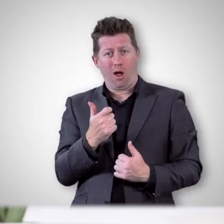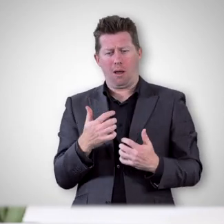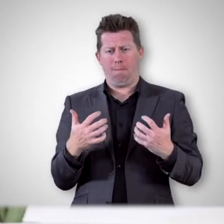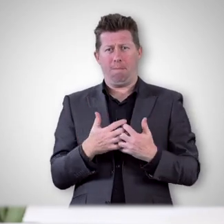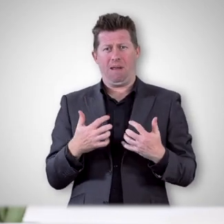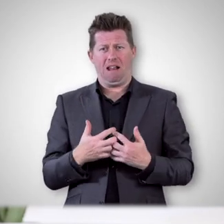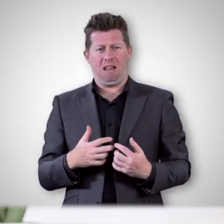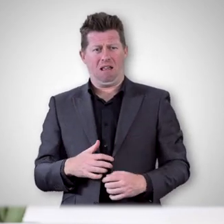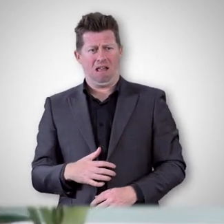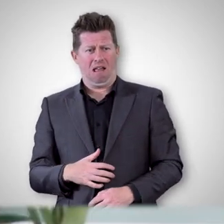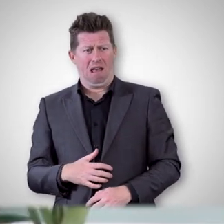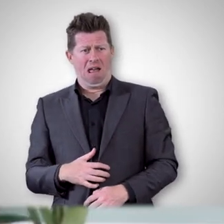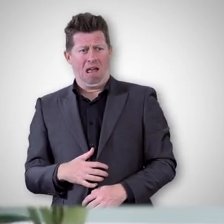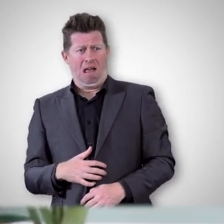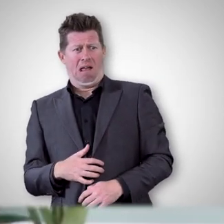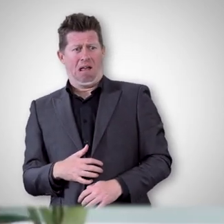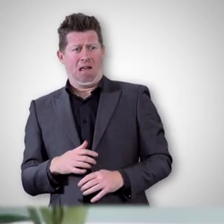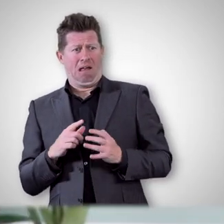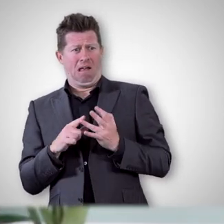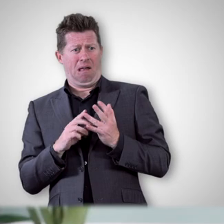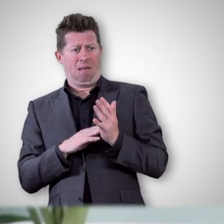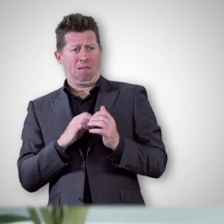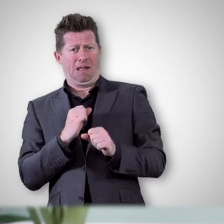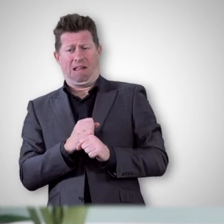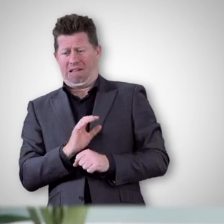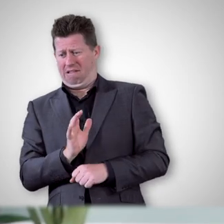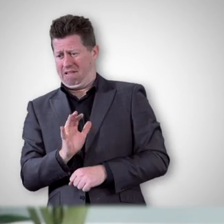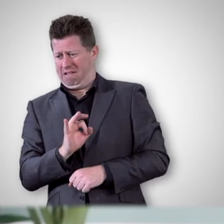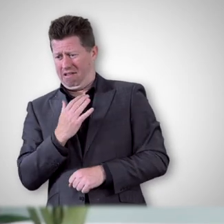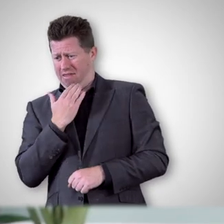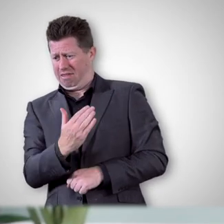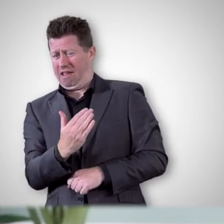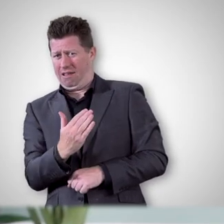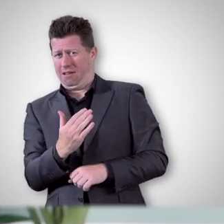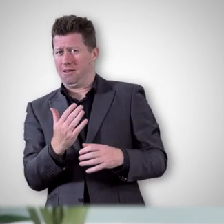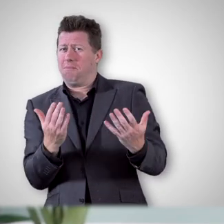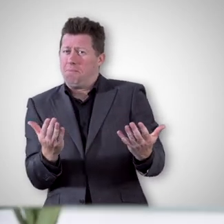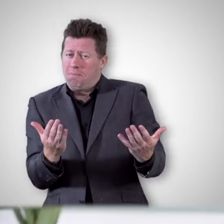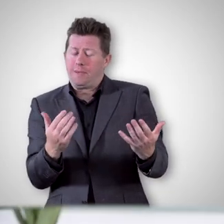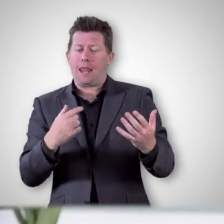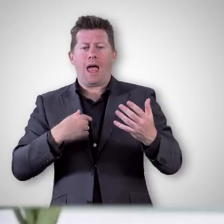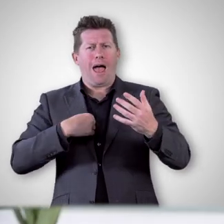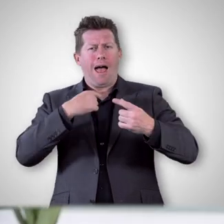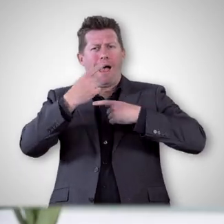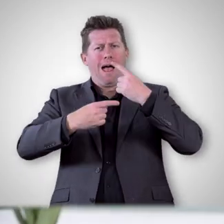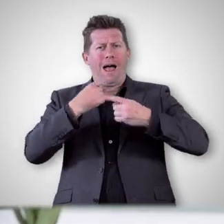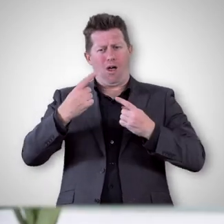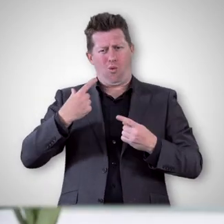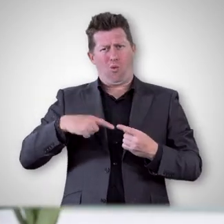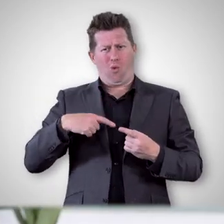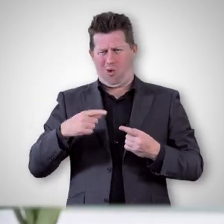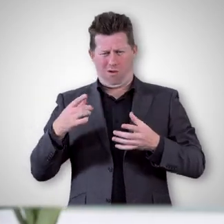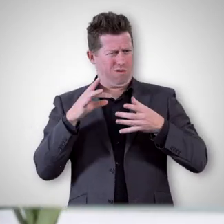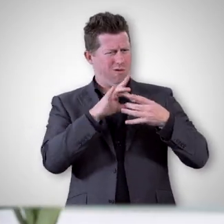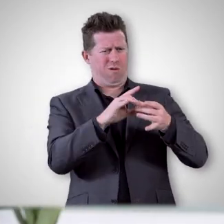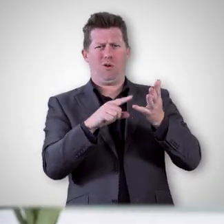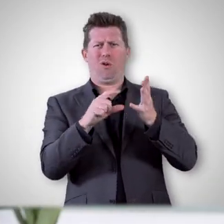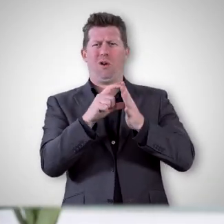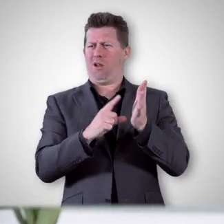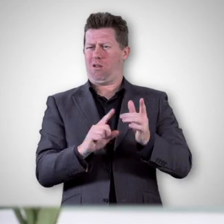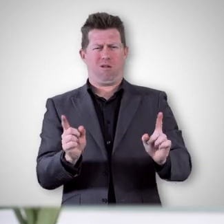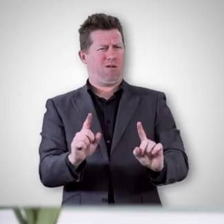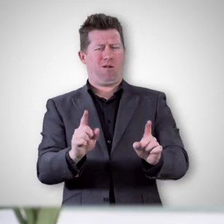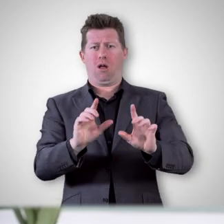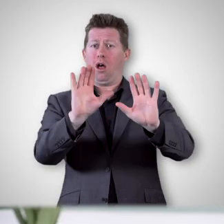many of you are saying, oh my goodness, absolutely not. Now I am telling you about this tuna noodle